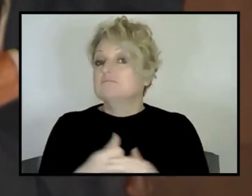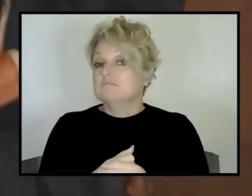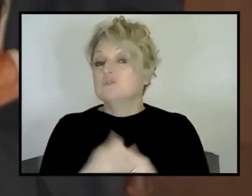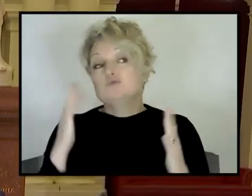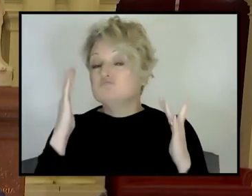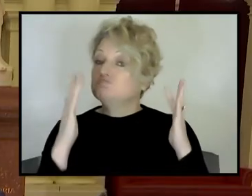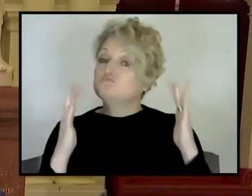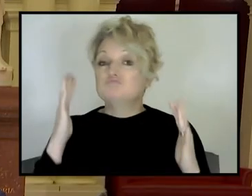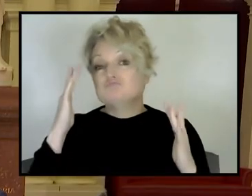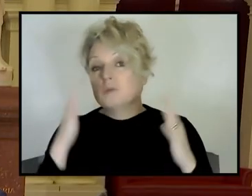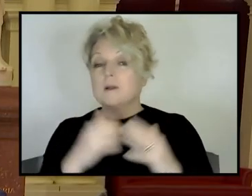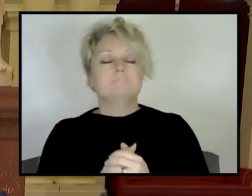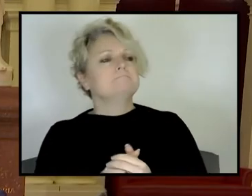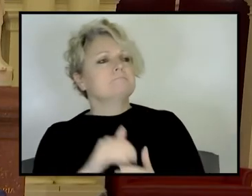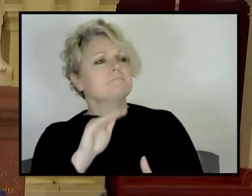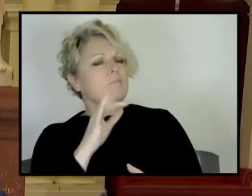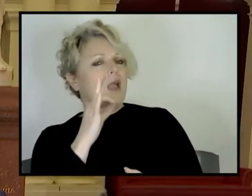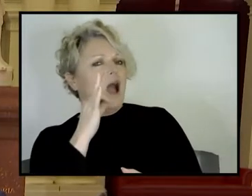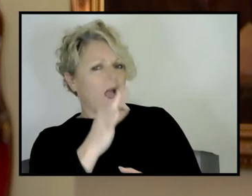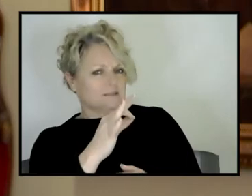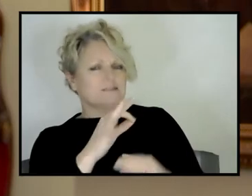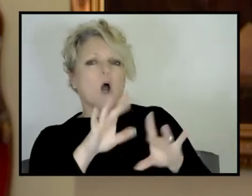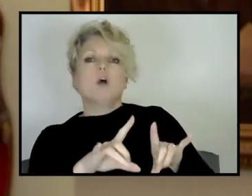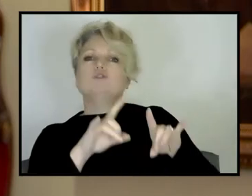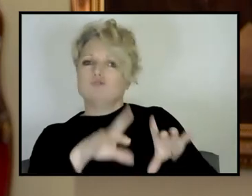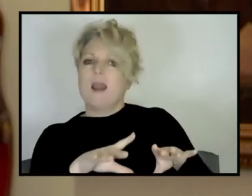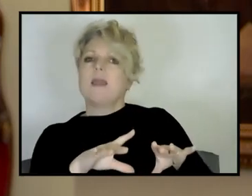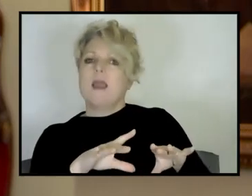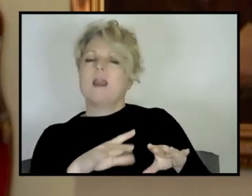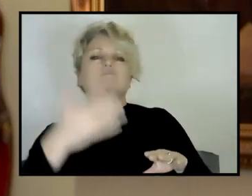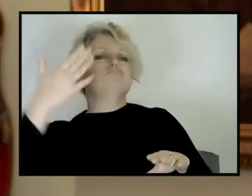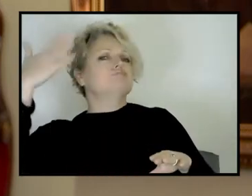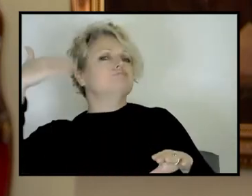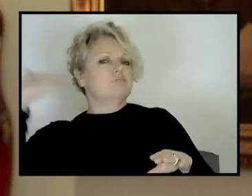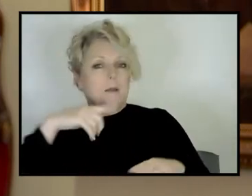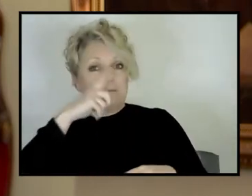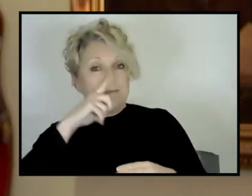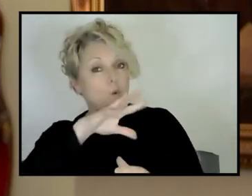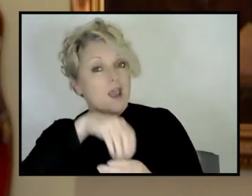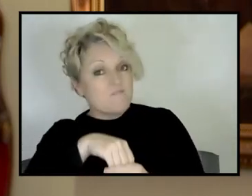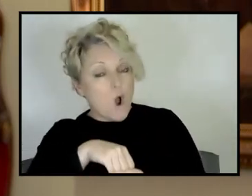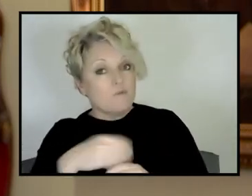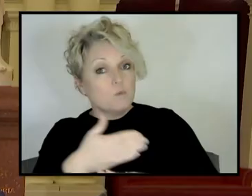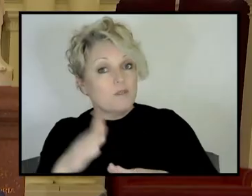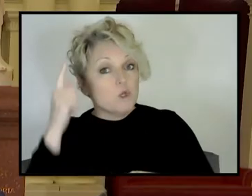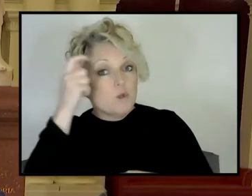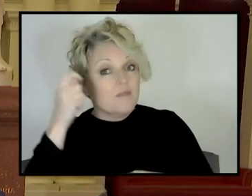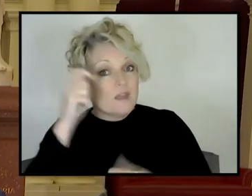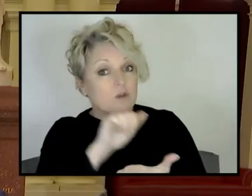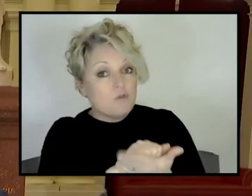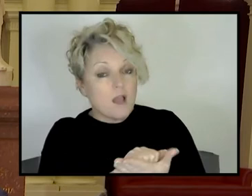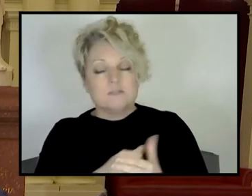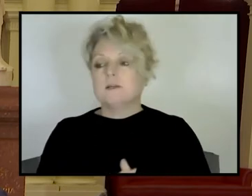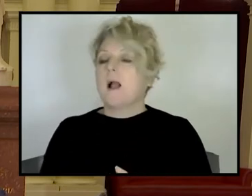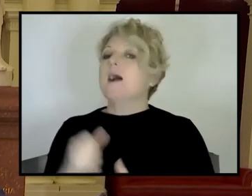Australian connections back in that early day of the development of the theory, Andy, weren't there? There, there were. I mean, there have been some very prominent,